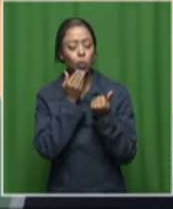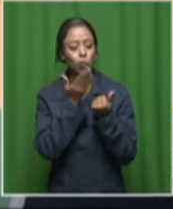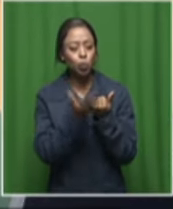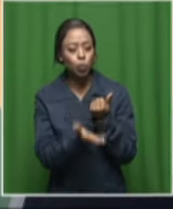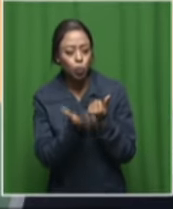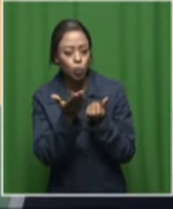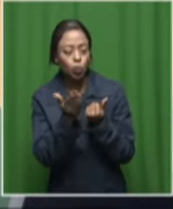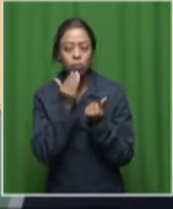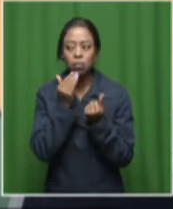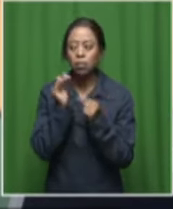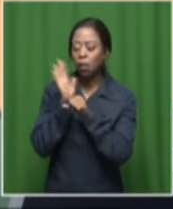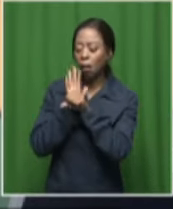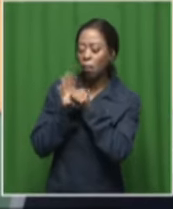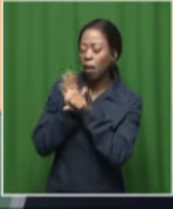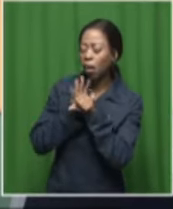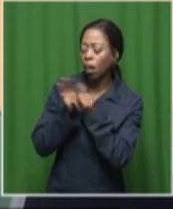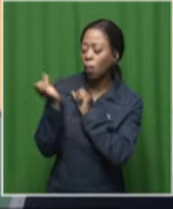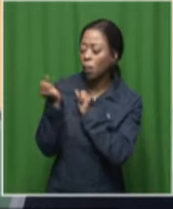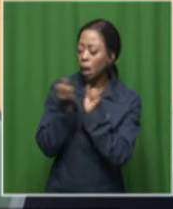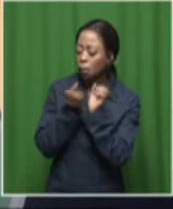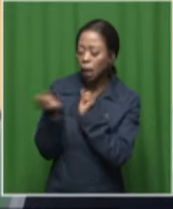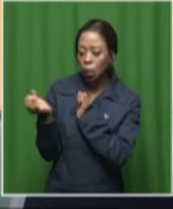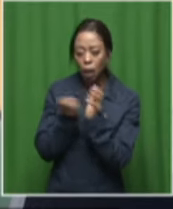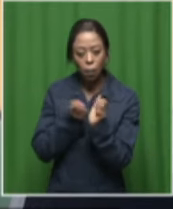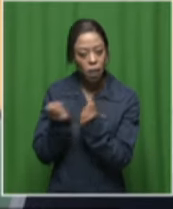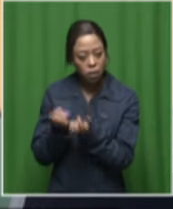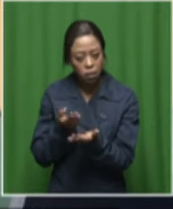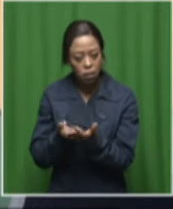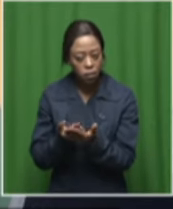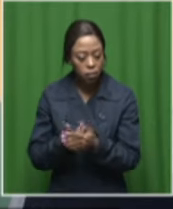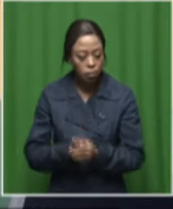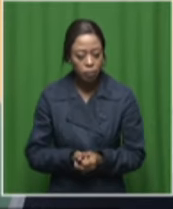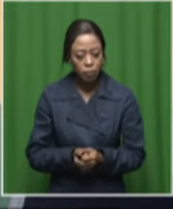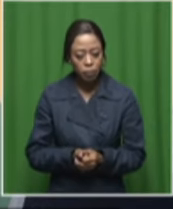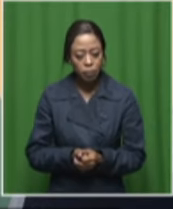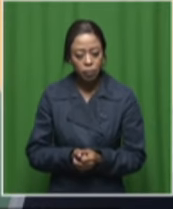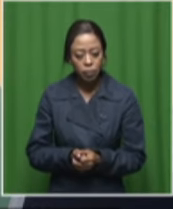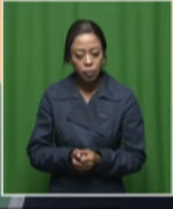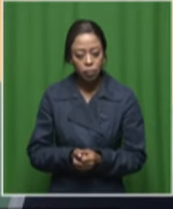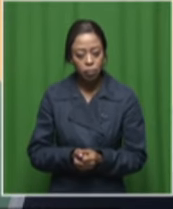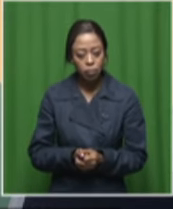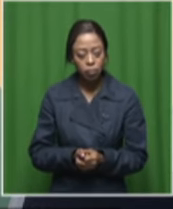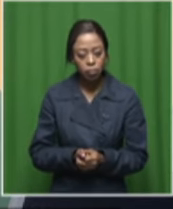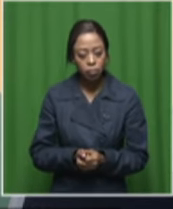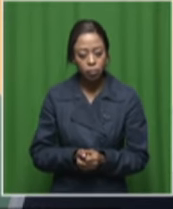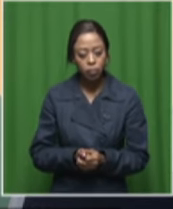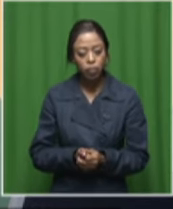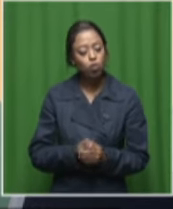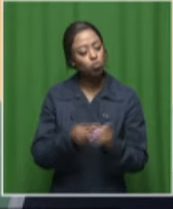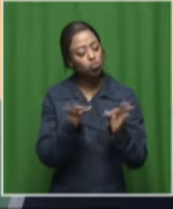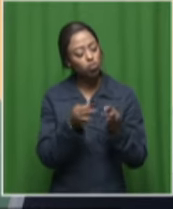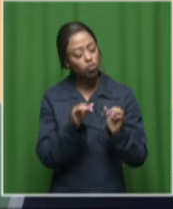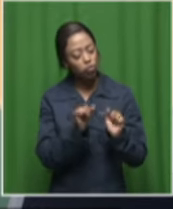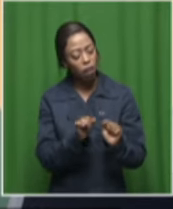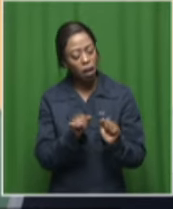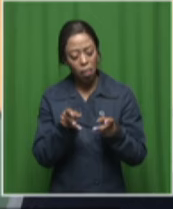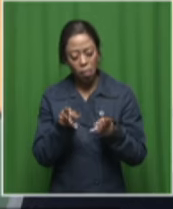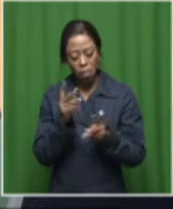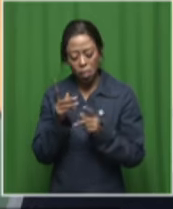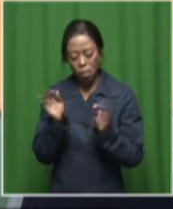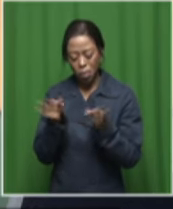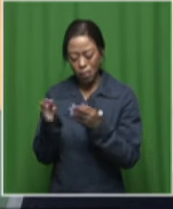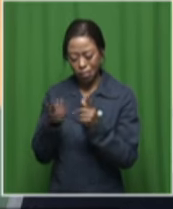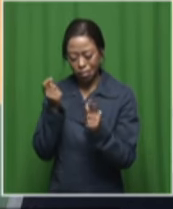not know you, not sure where you were if you don't, but anyway, you know, let's talk about, you know, your music, your sound, how it